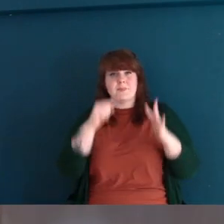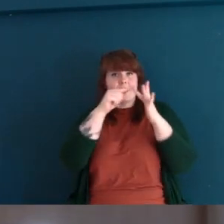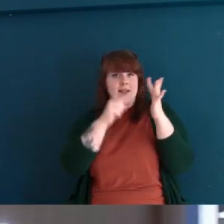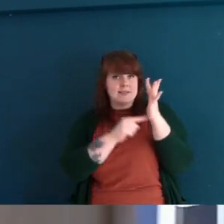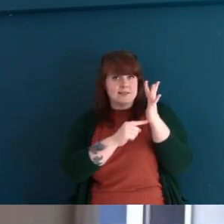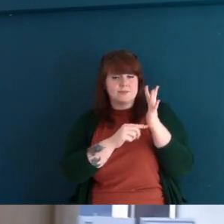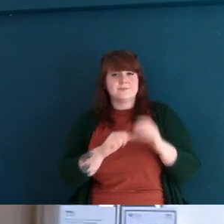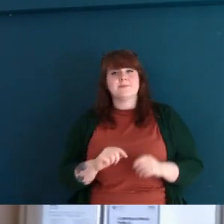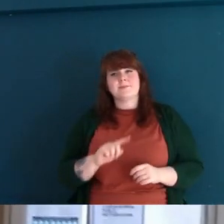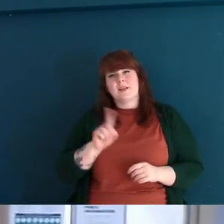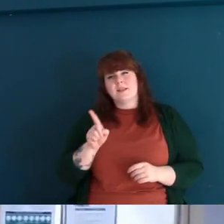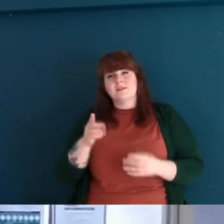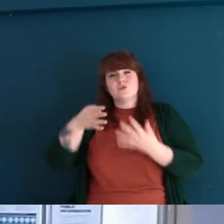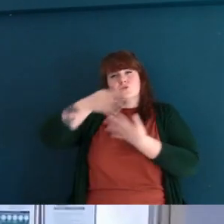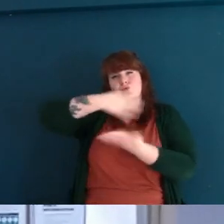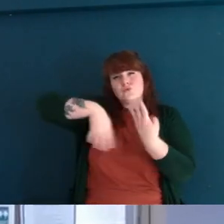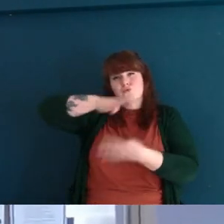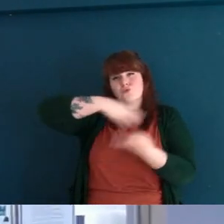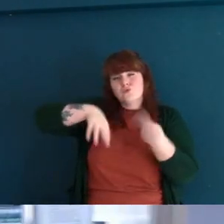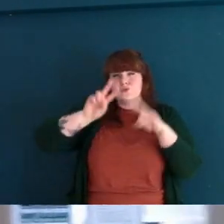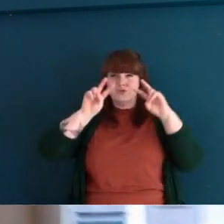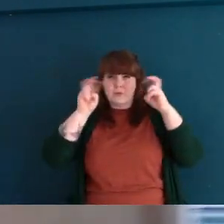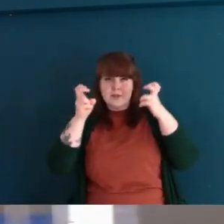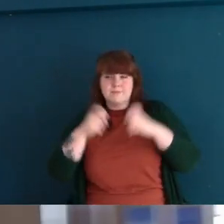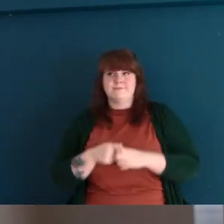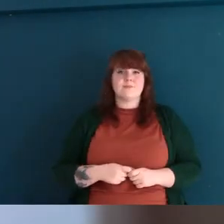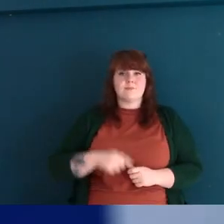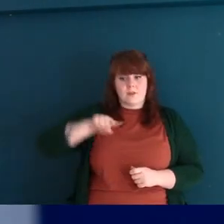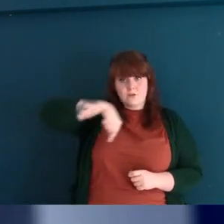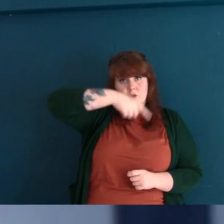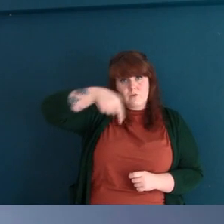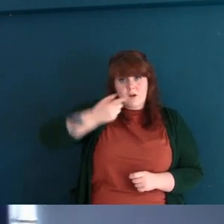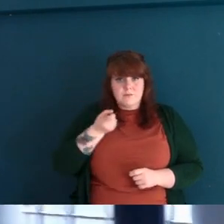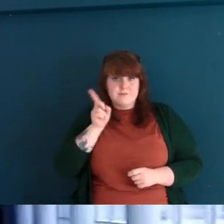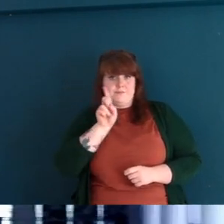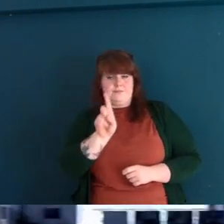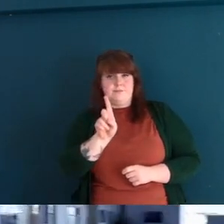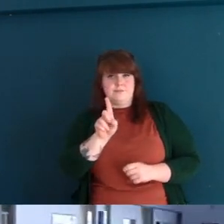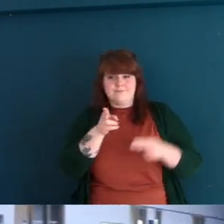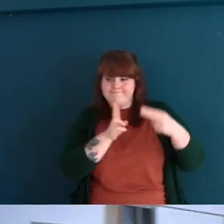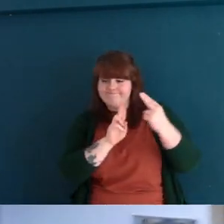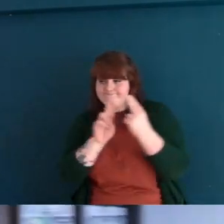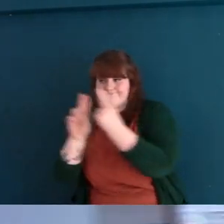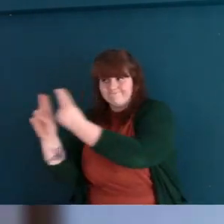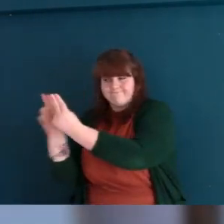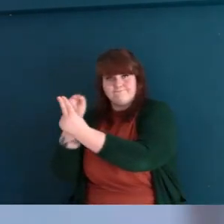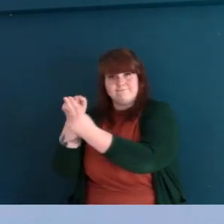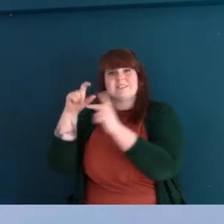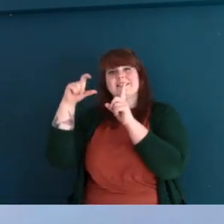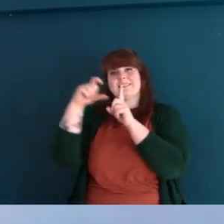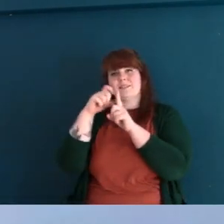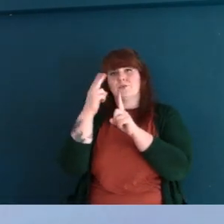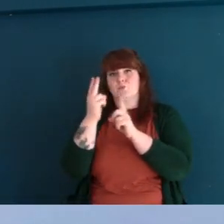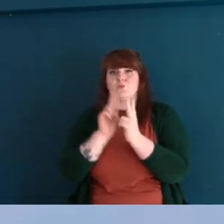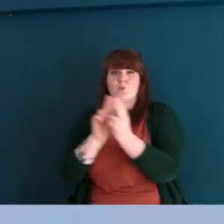B2 is made up from social subjects and IT classes and IT I turn round, we can see the